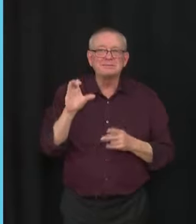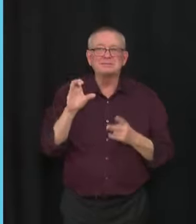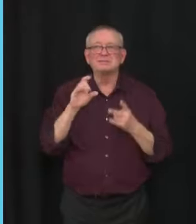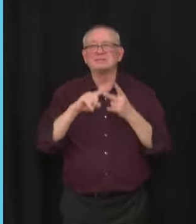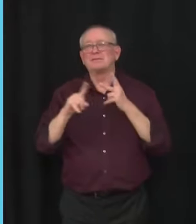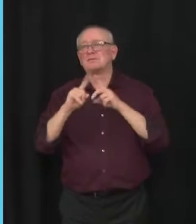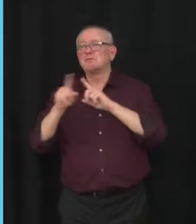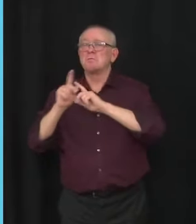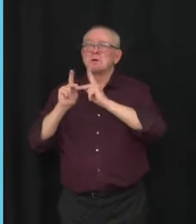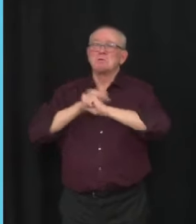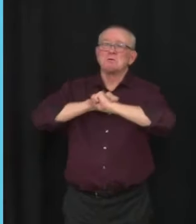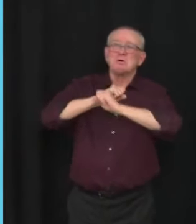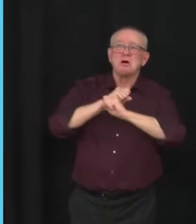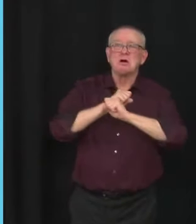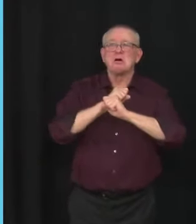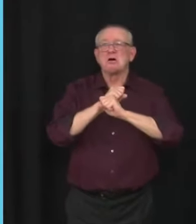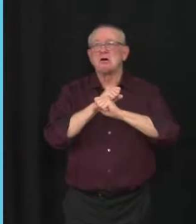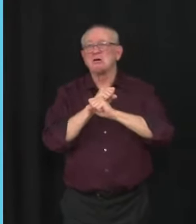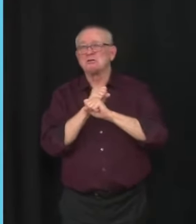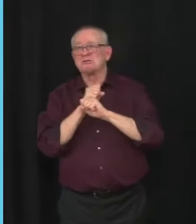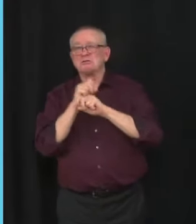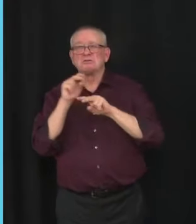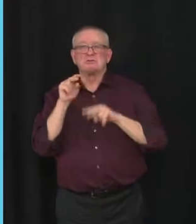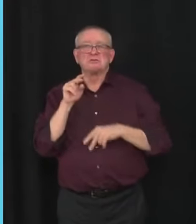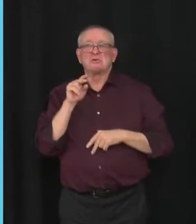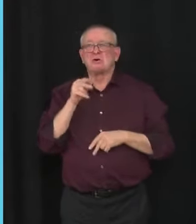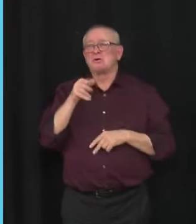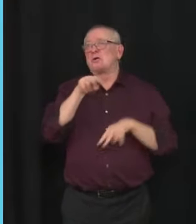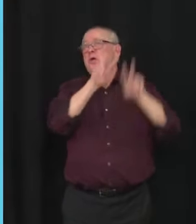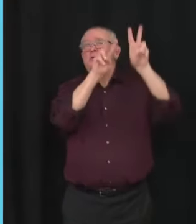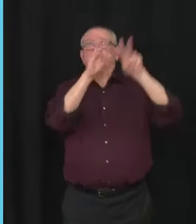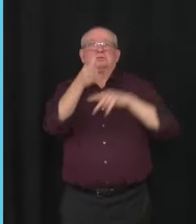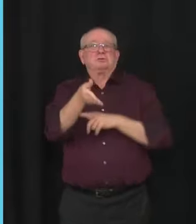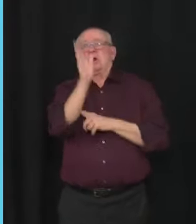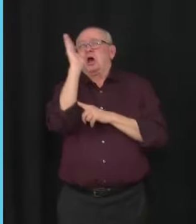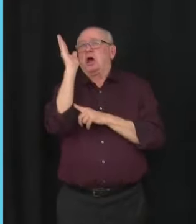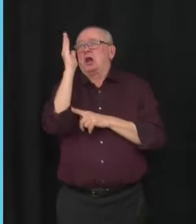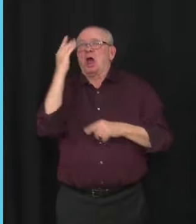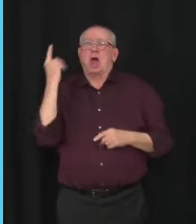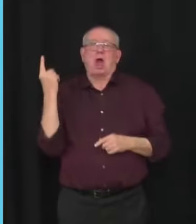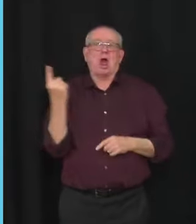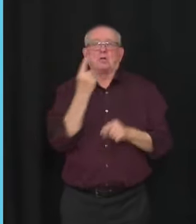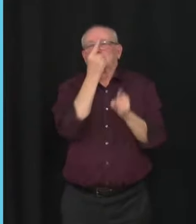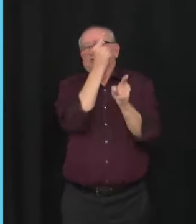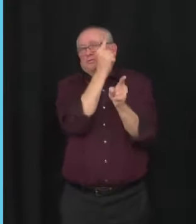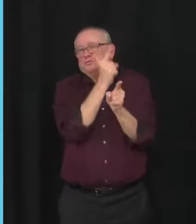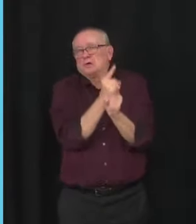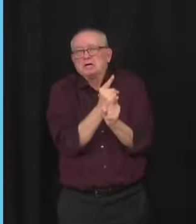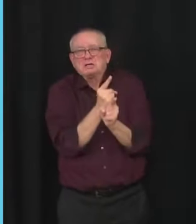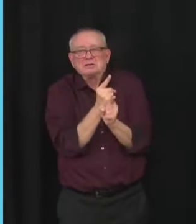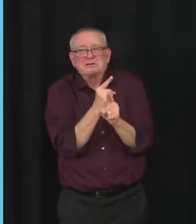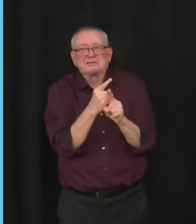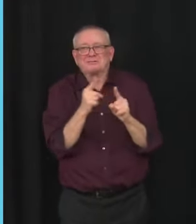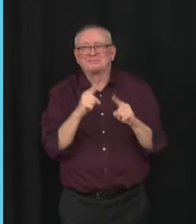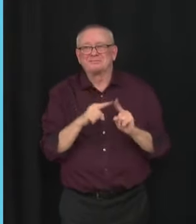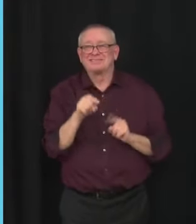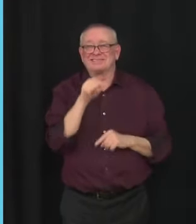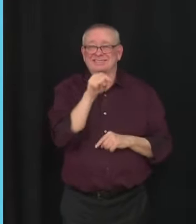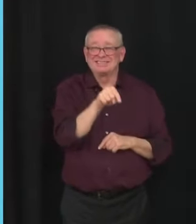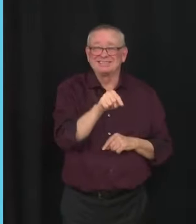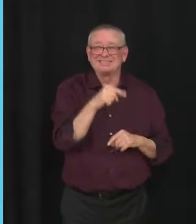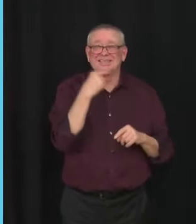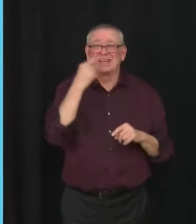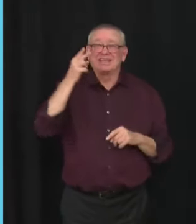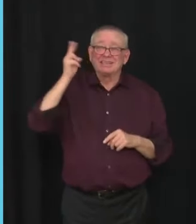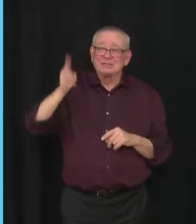like he's some kind of a saint. He's infallible. He cannot possibly be criticised. Even though he has a track record of saying